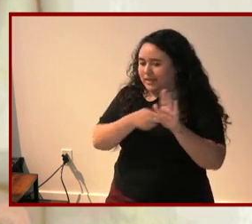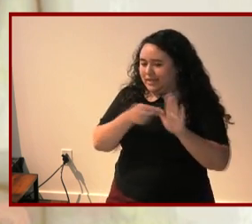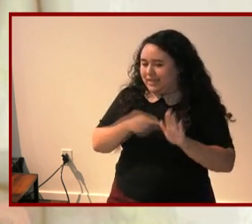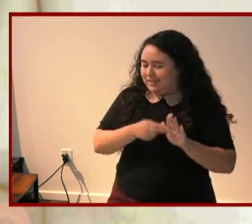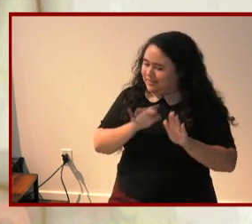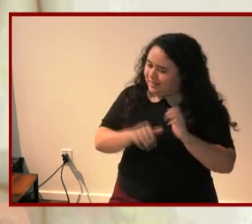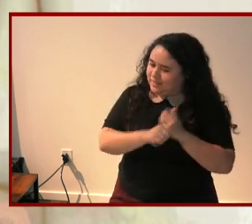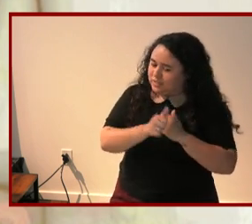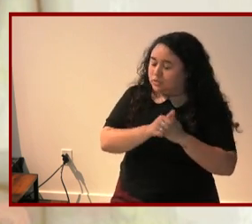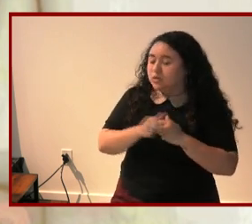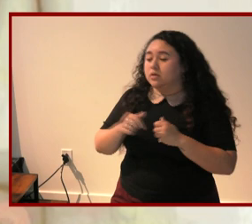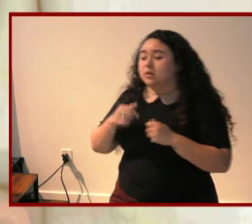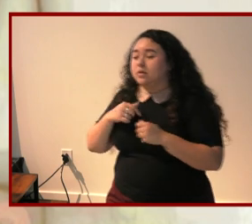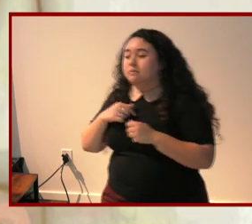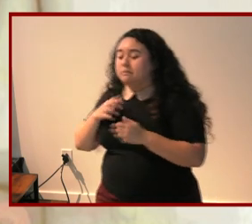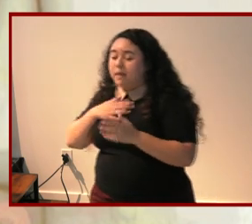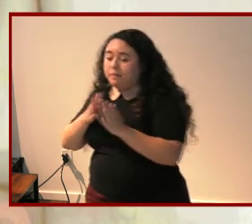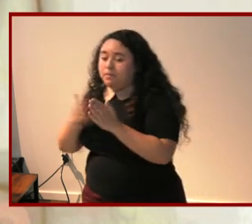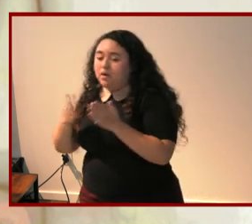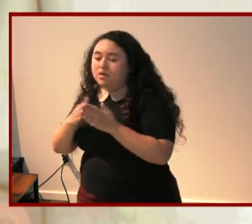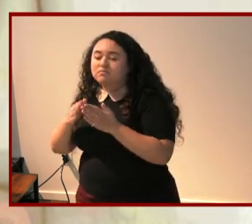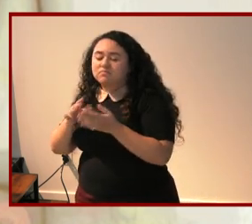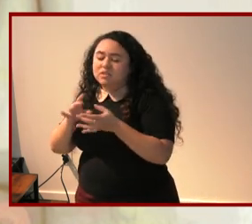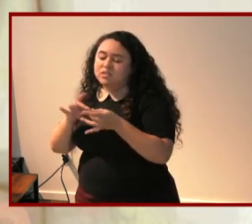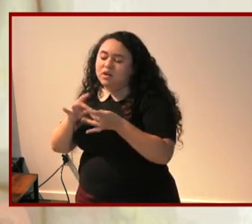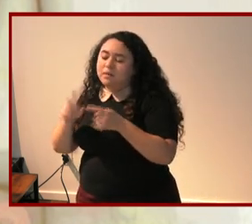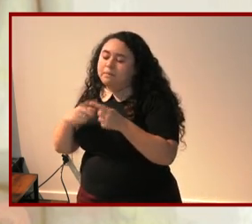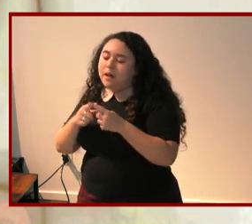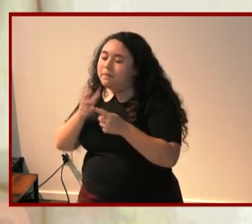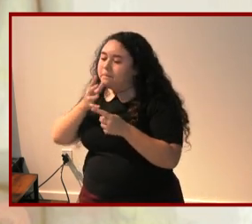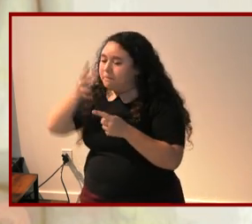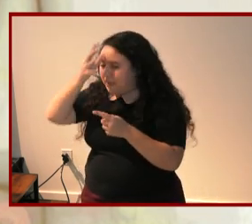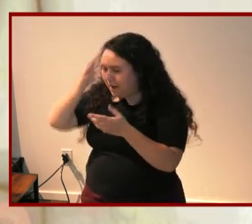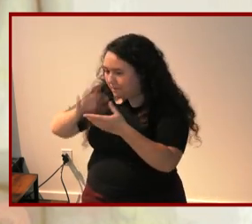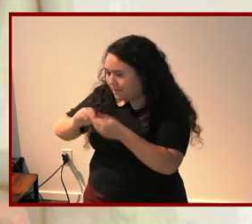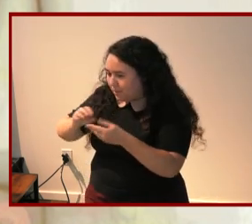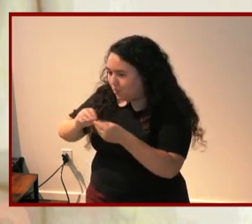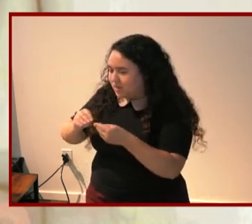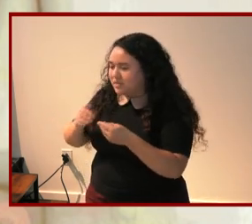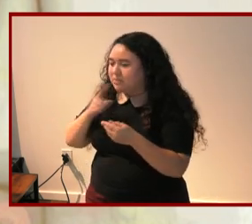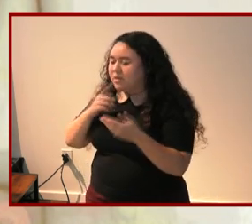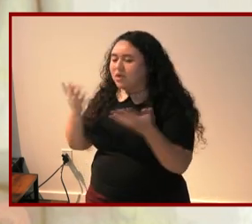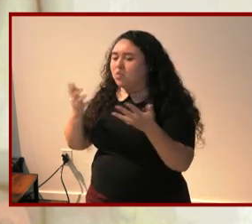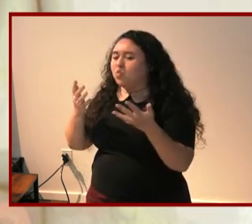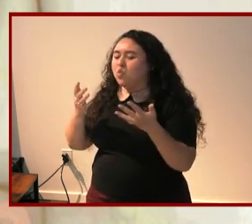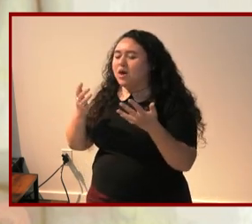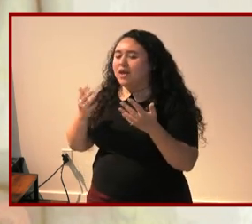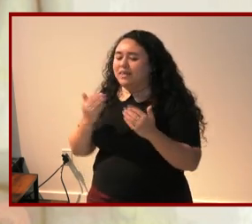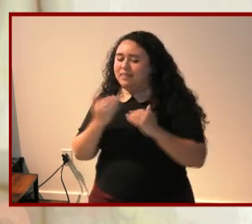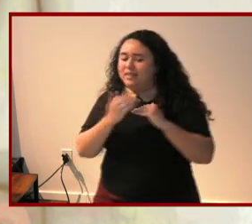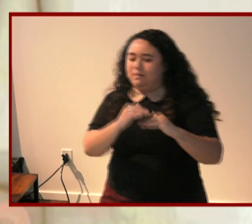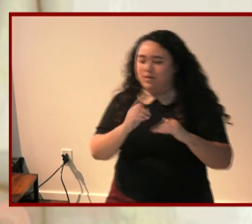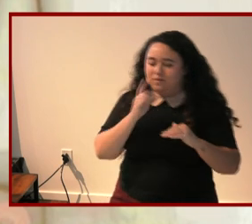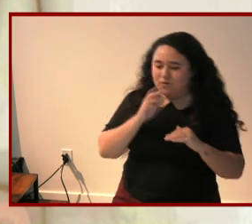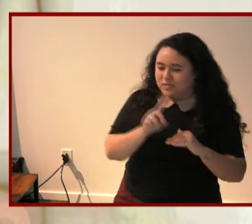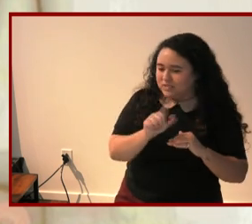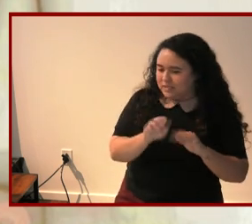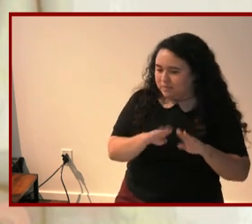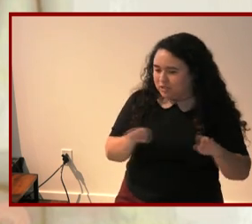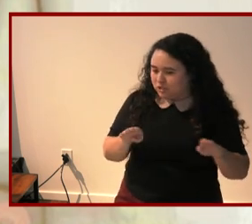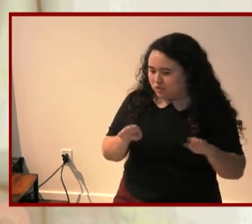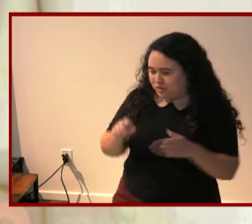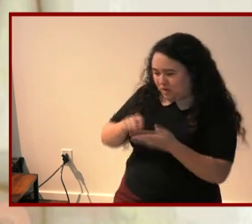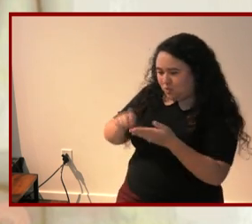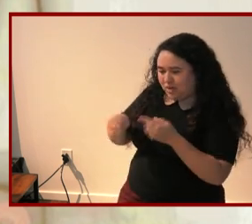i approach parent memoirs with a great deal of skepticism i ask what boxes are disabled children being written into what cultural